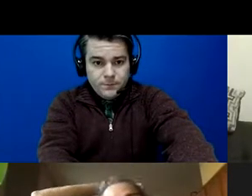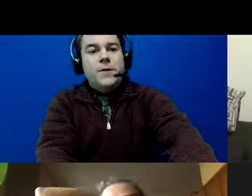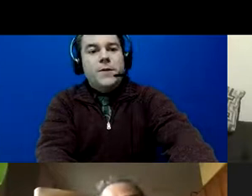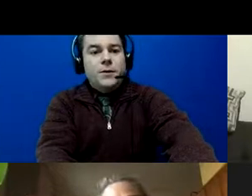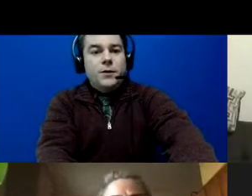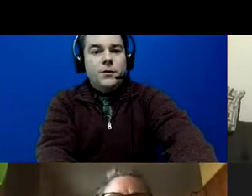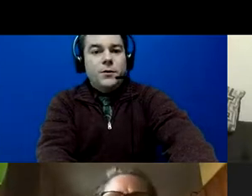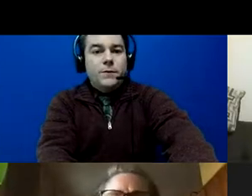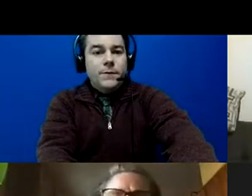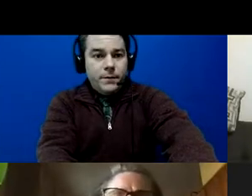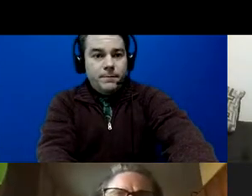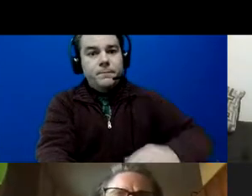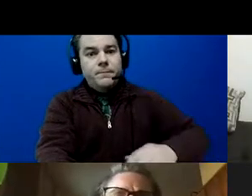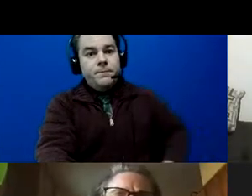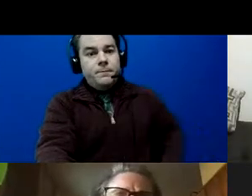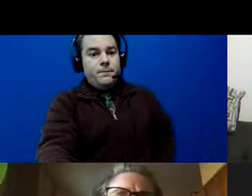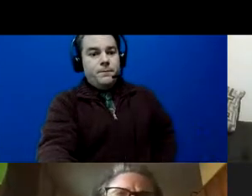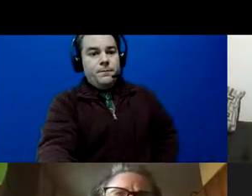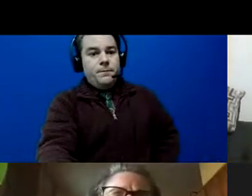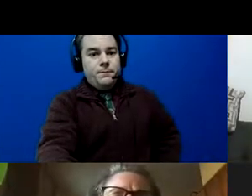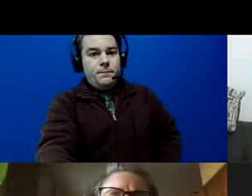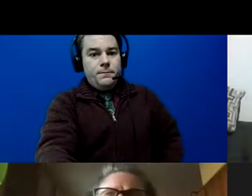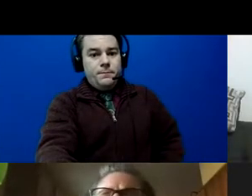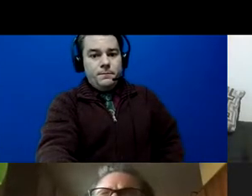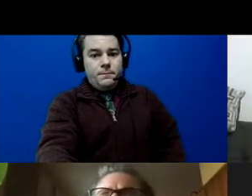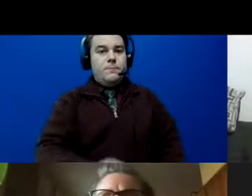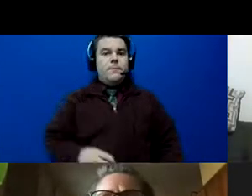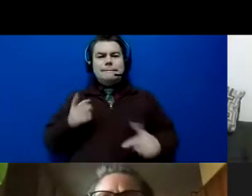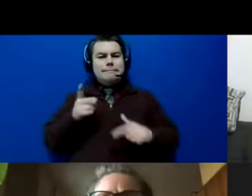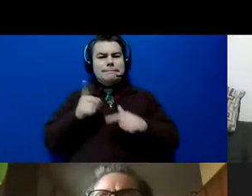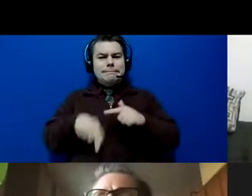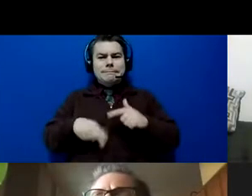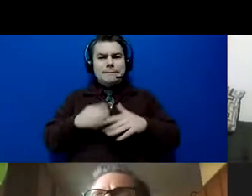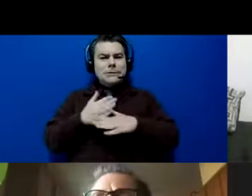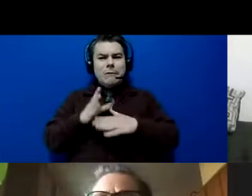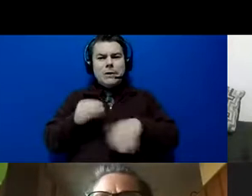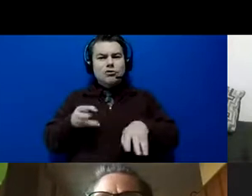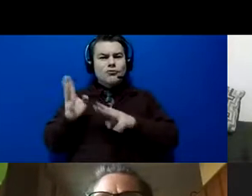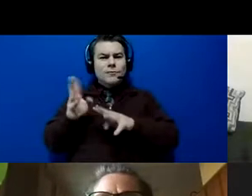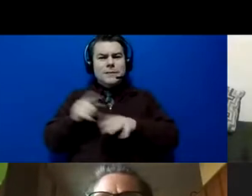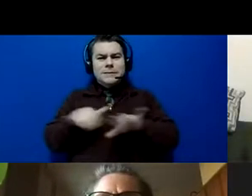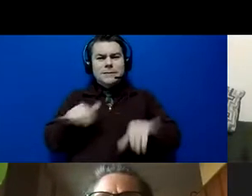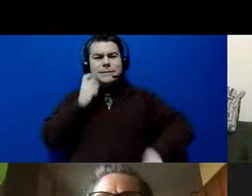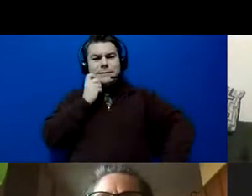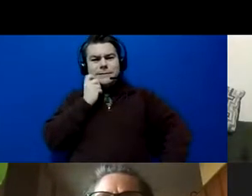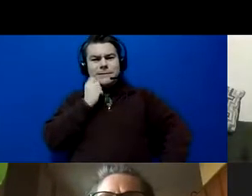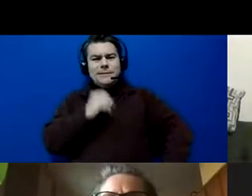That is so weird. Um,